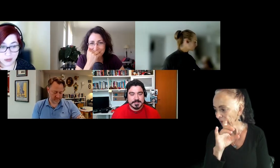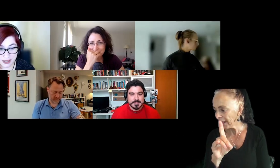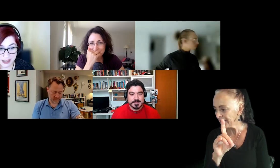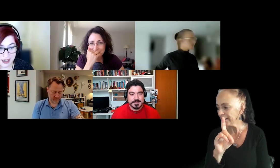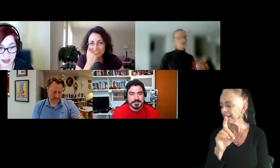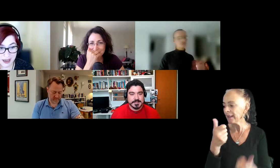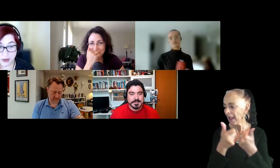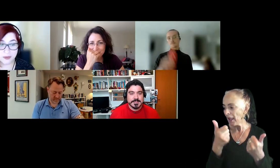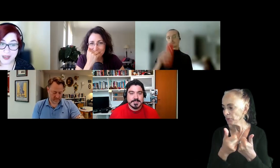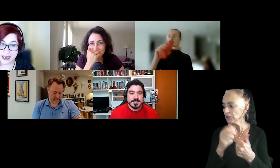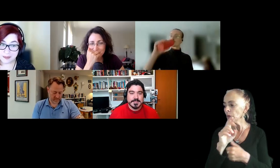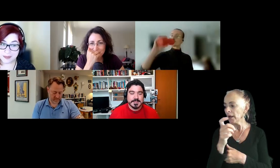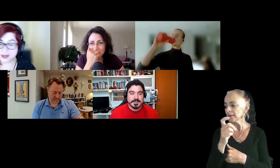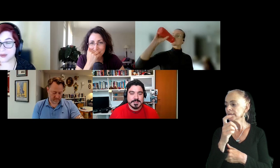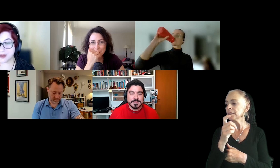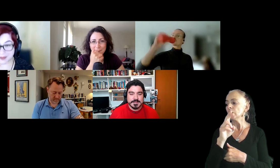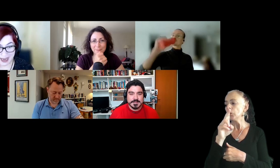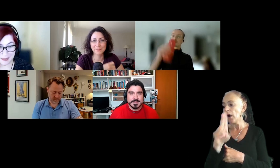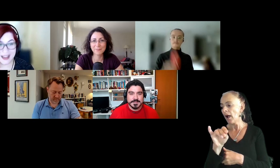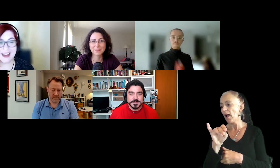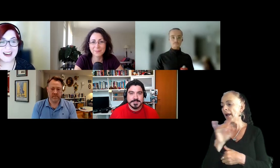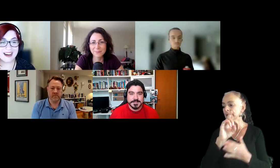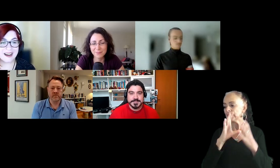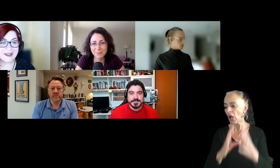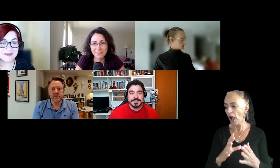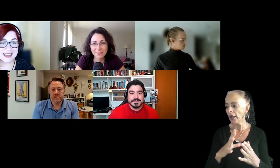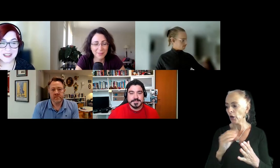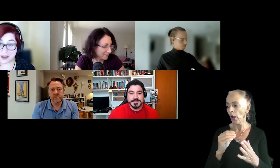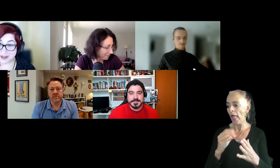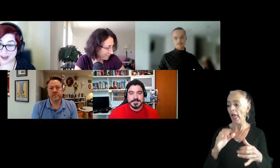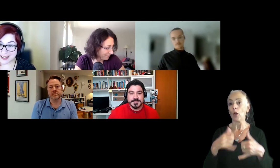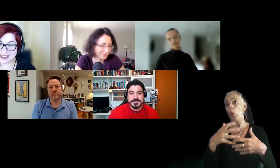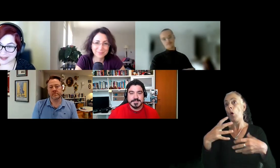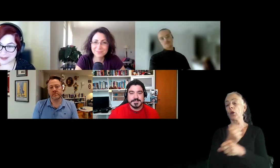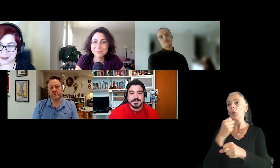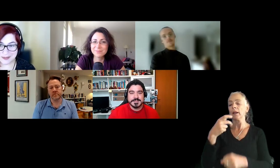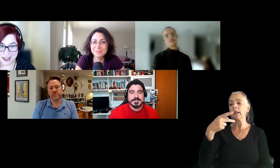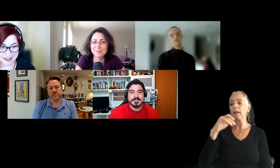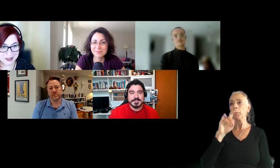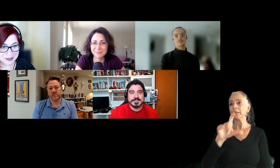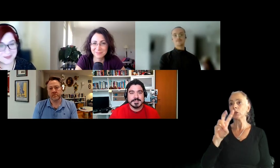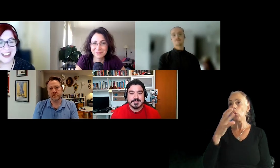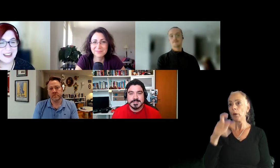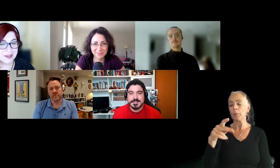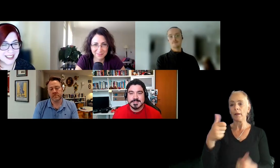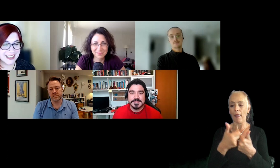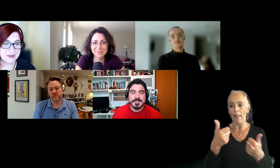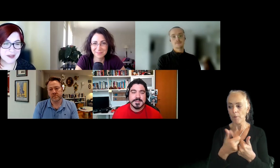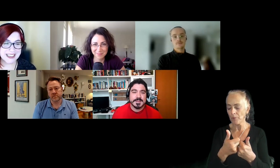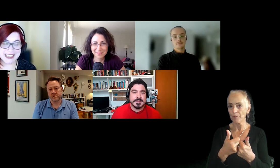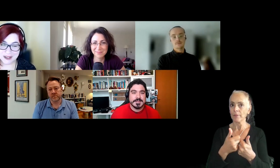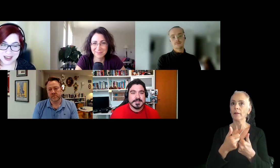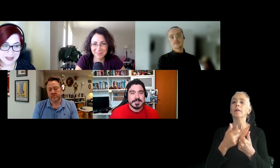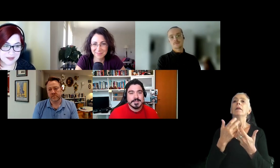award-winning pistol-width game that's for VR. It's an incredible game. Check it out, too. Previously,